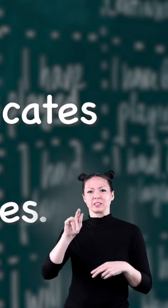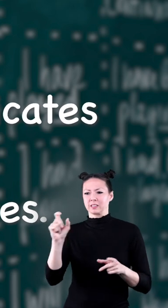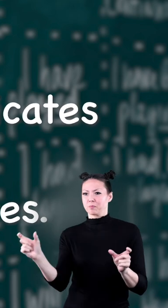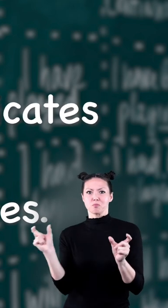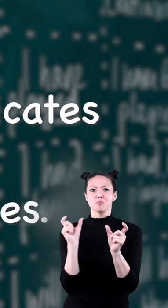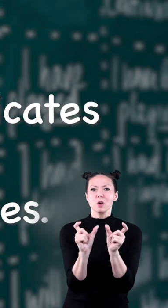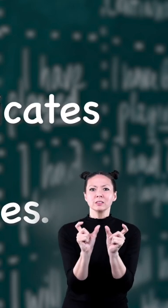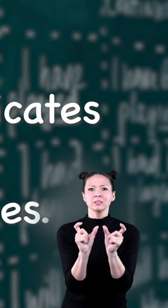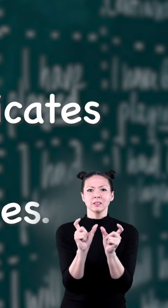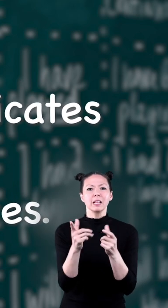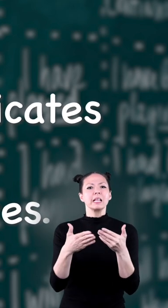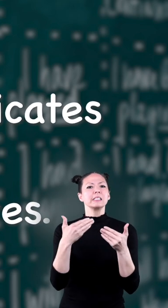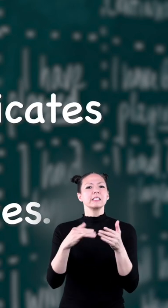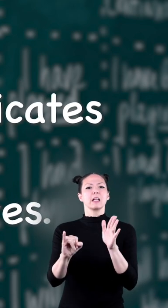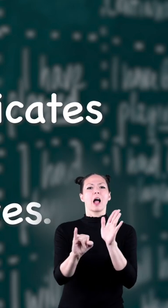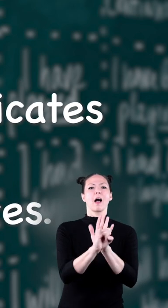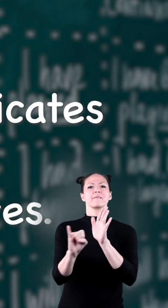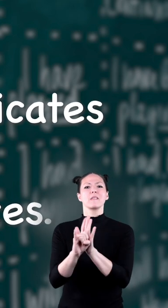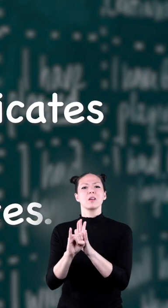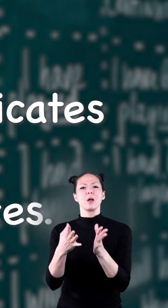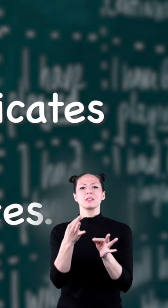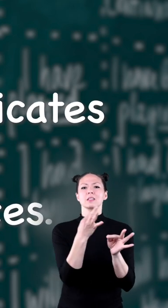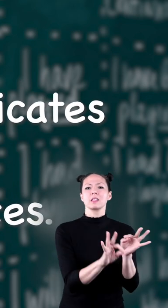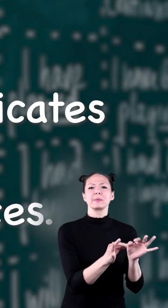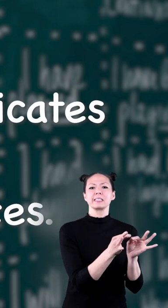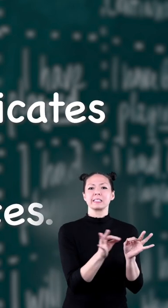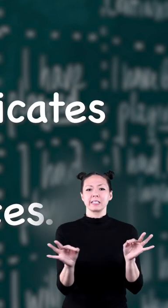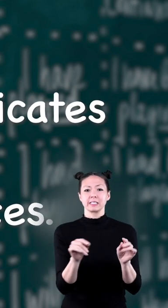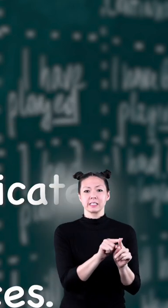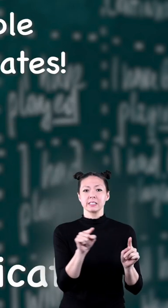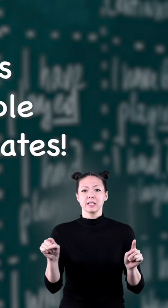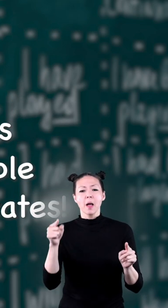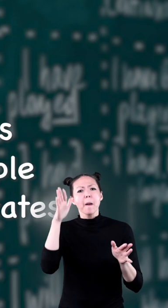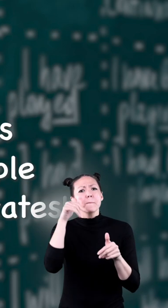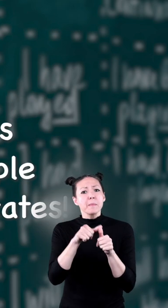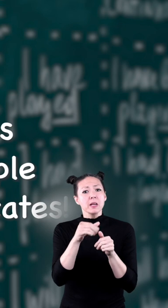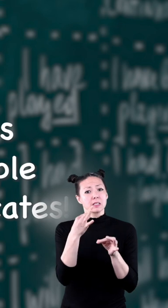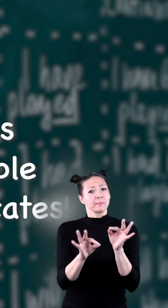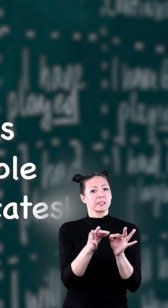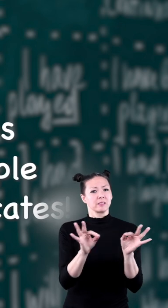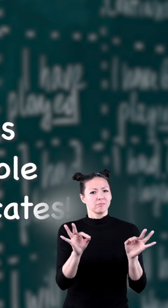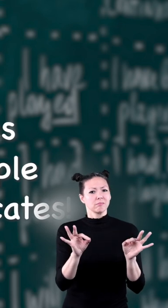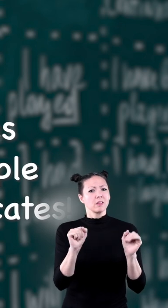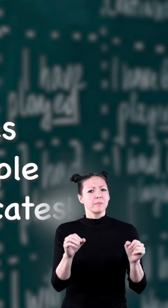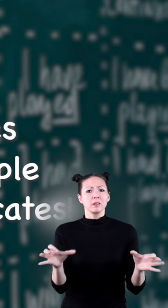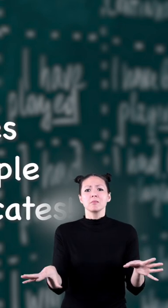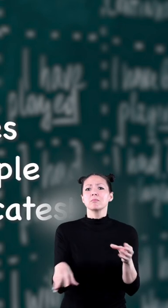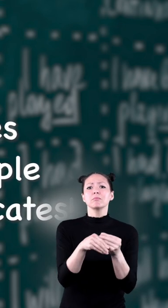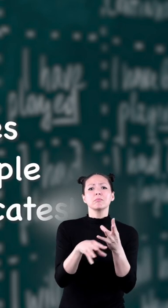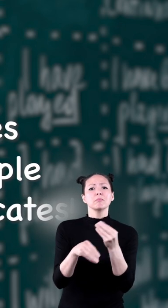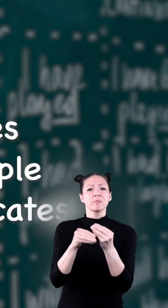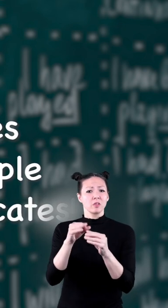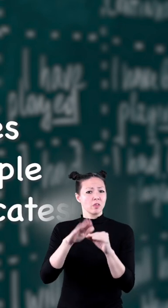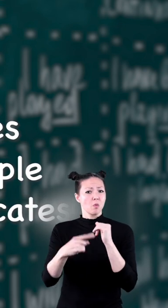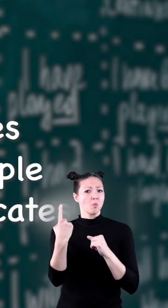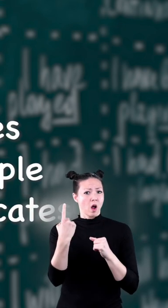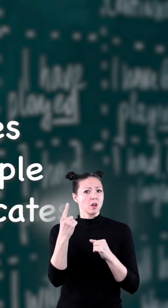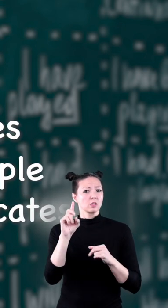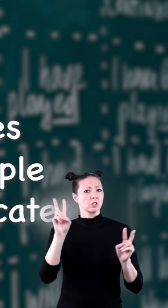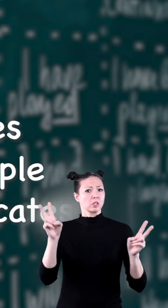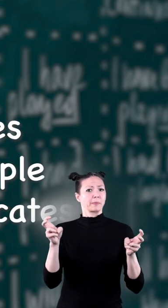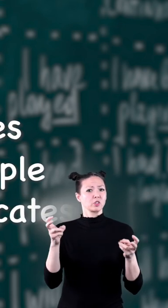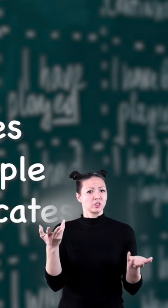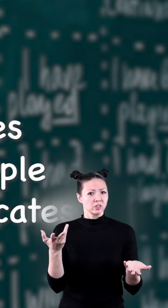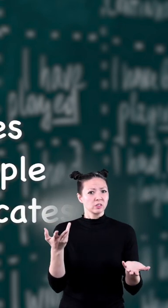or verbs are easy to identify in those simple sentences remember simple sentences can contain more than